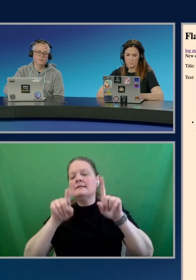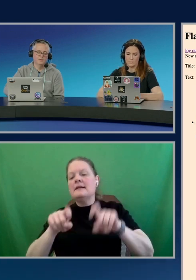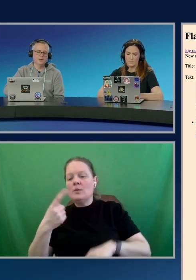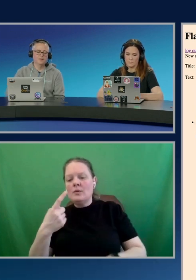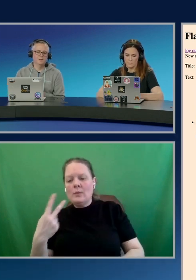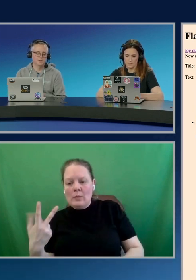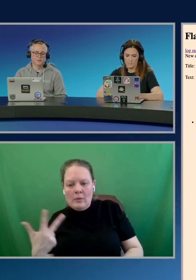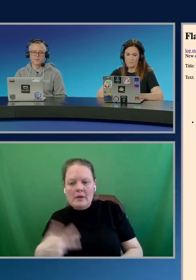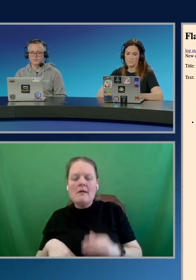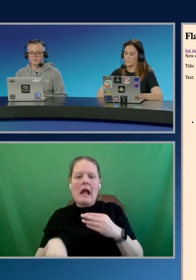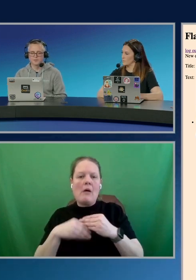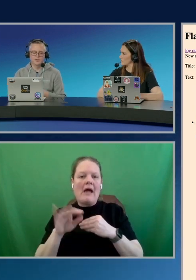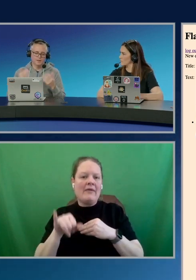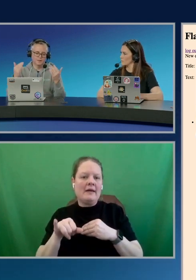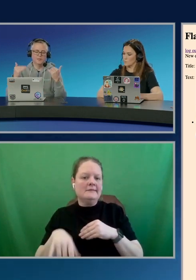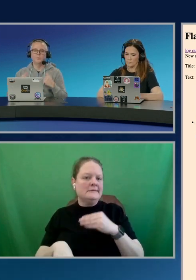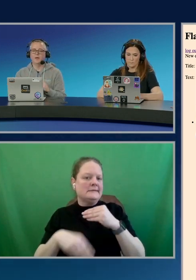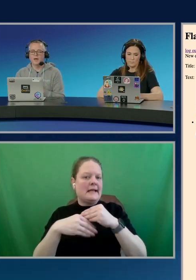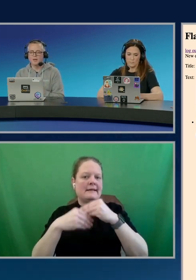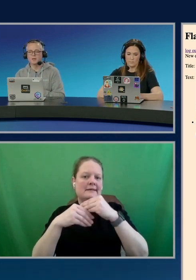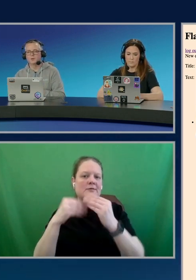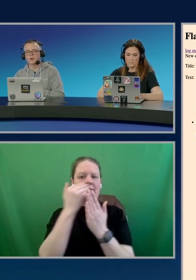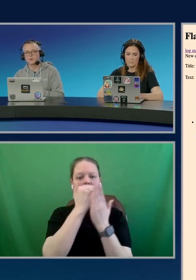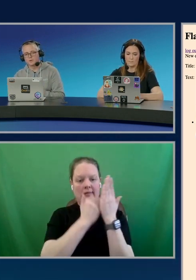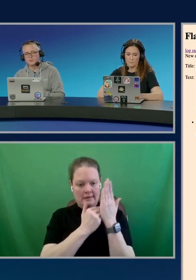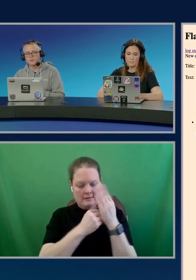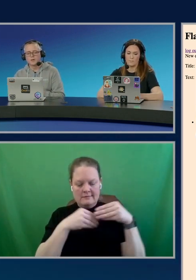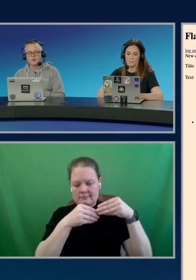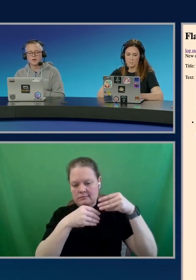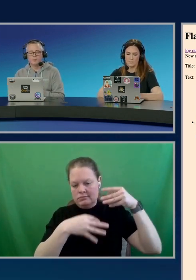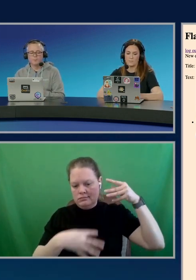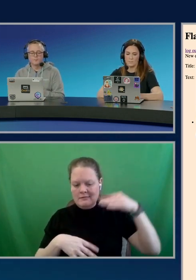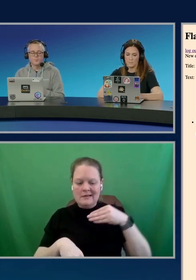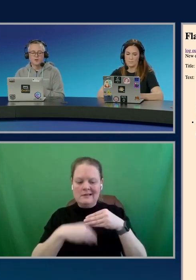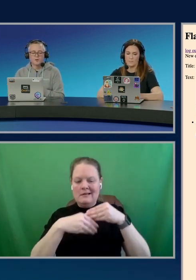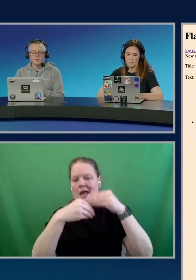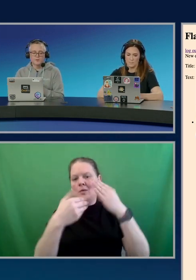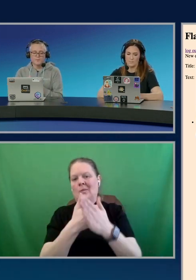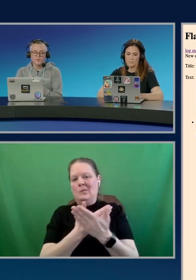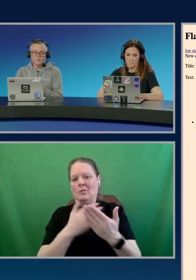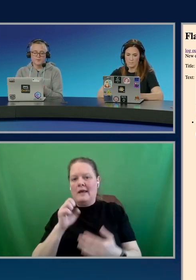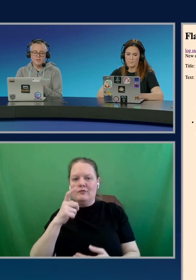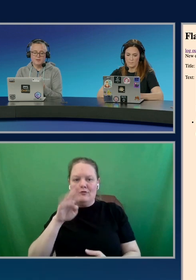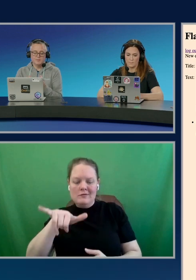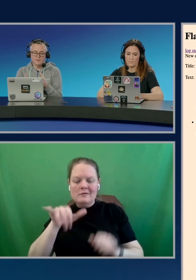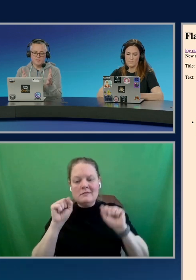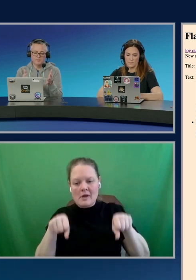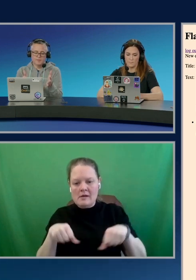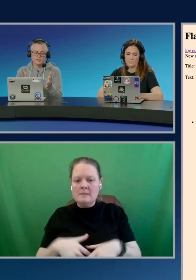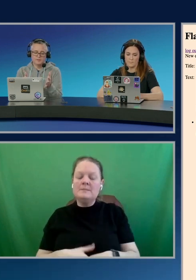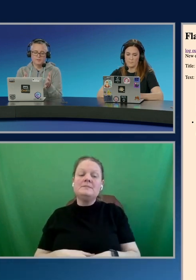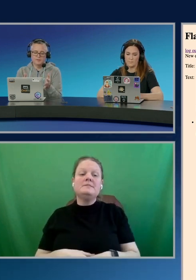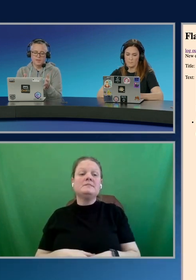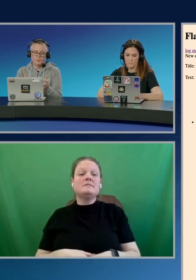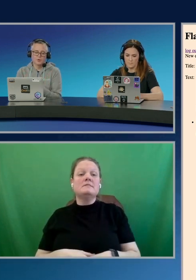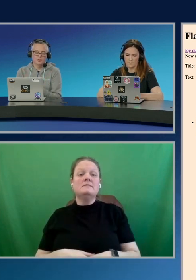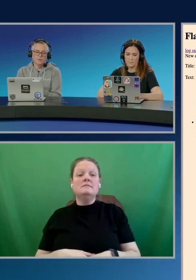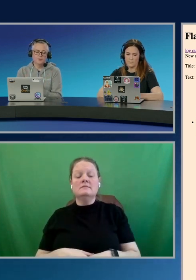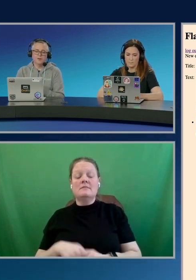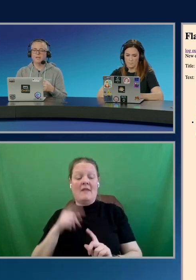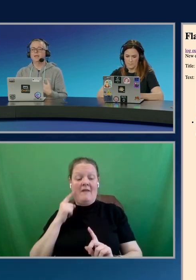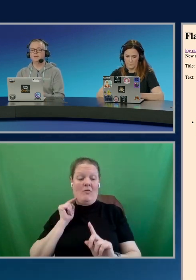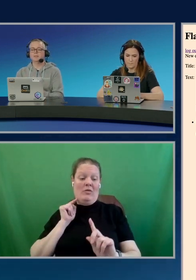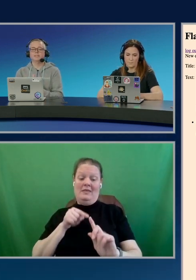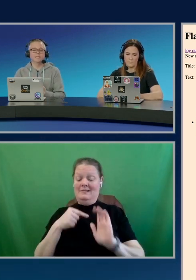add that. And you see it just adds it into the list here, and I could keep adding new entries. So, for the sake of this example,